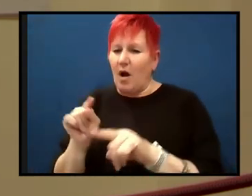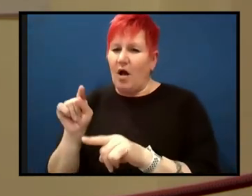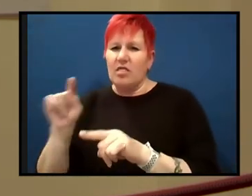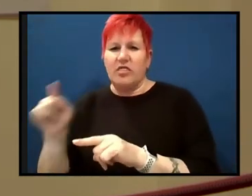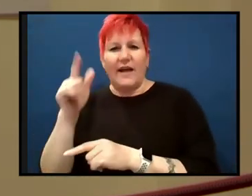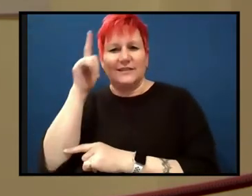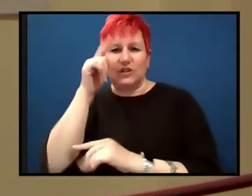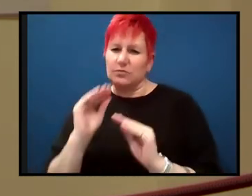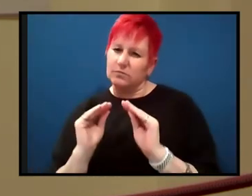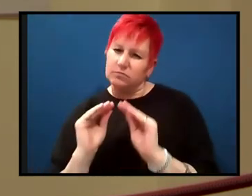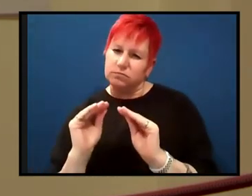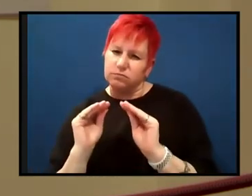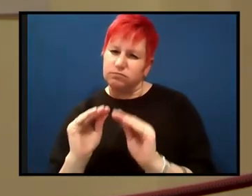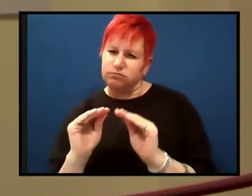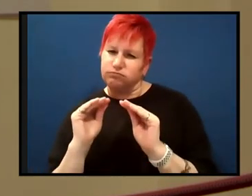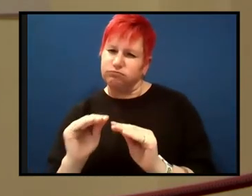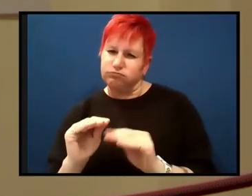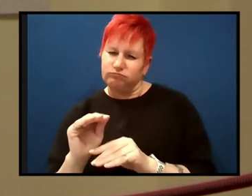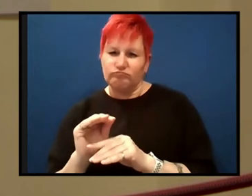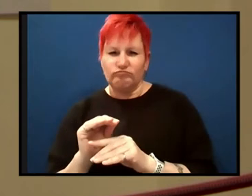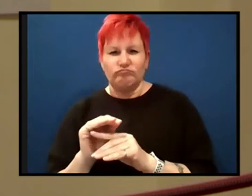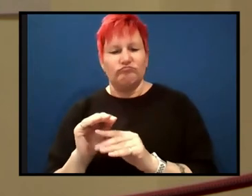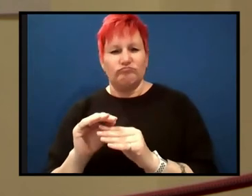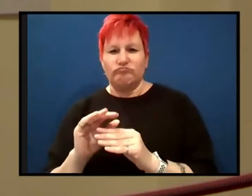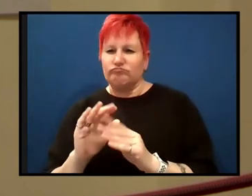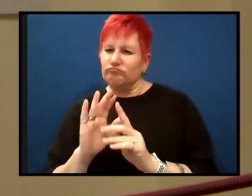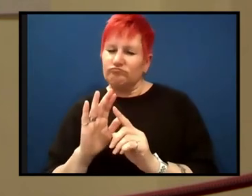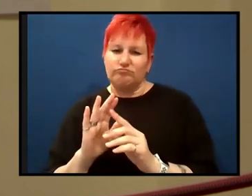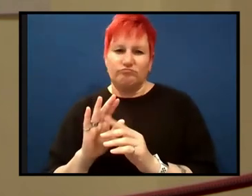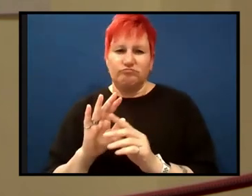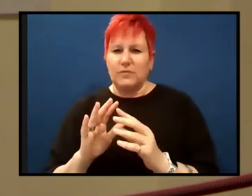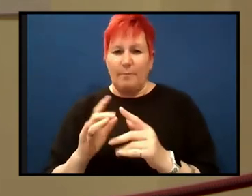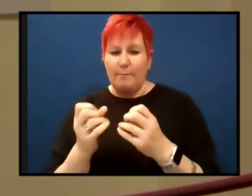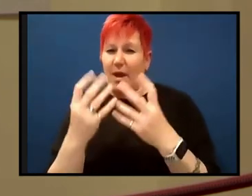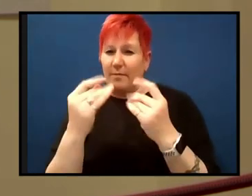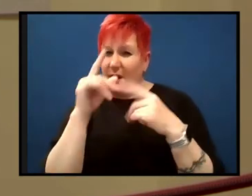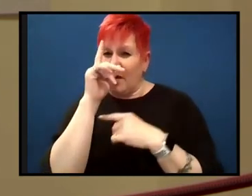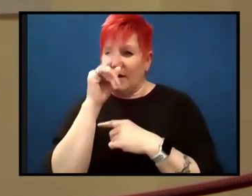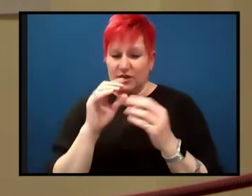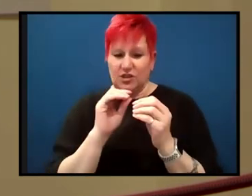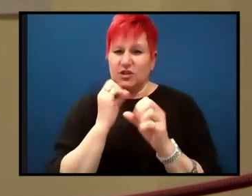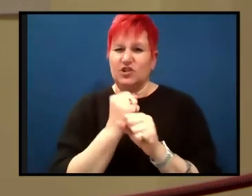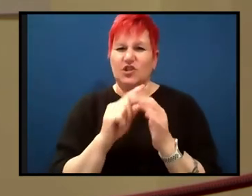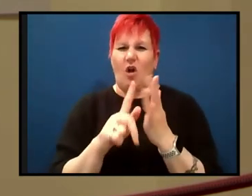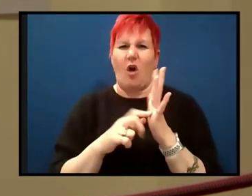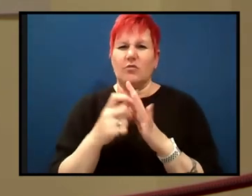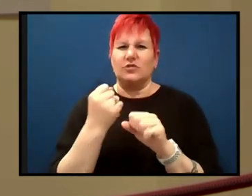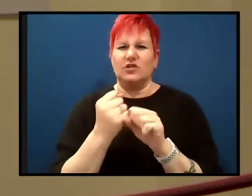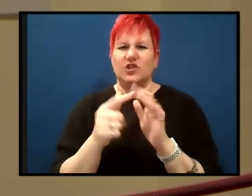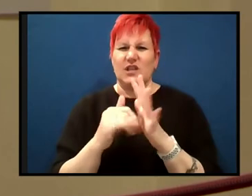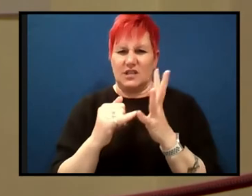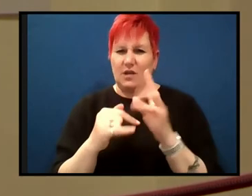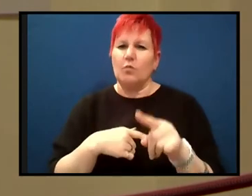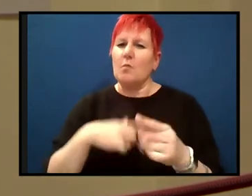some geologists, many of whom went into the mineral industry and you'll still come across this view that the earth has expanded.